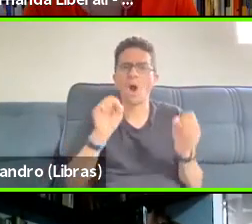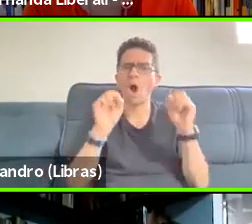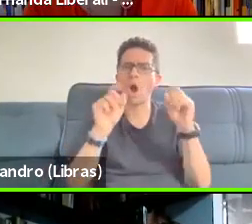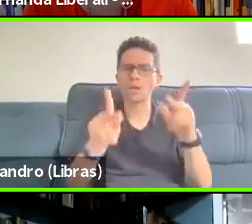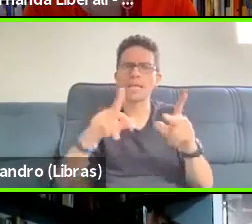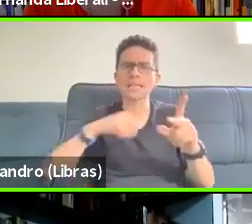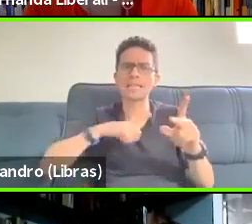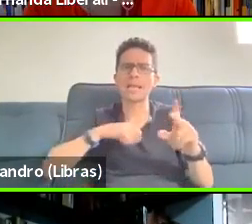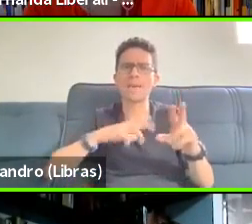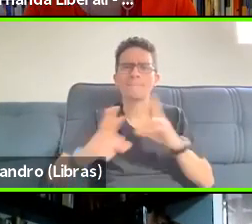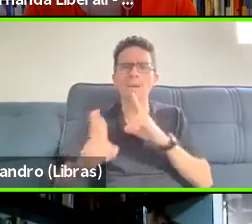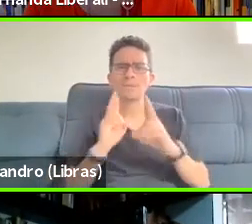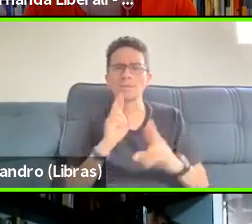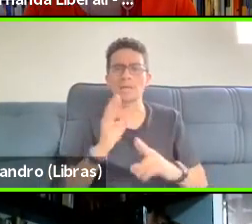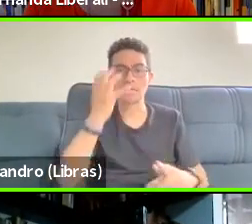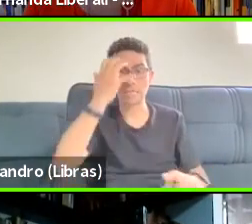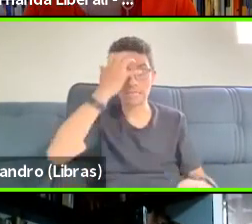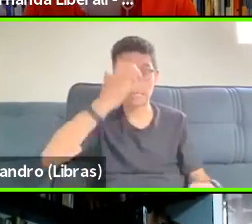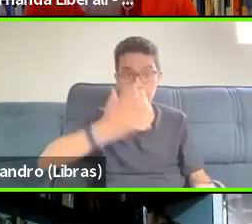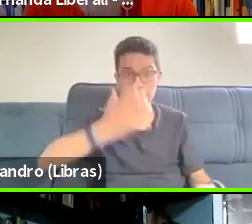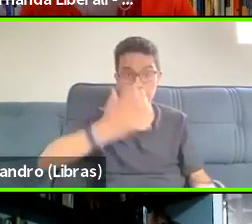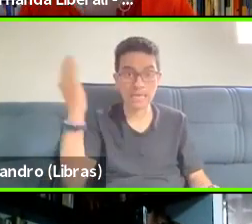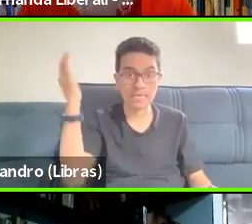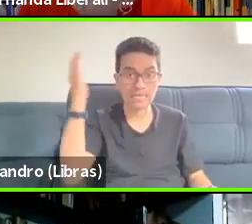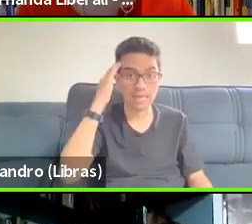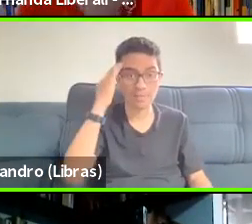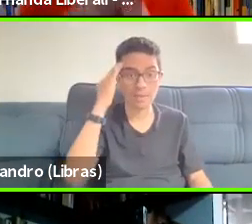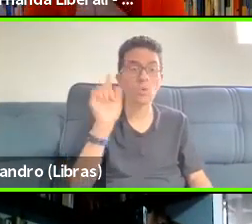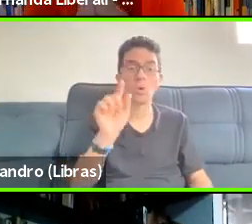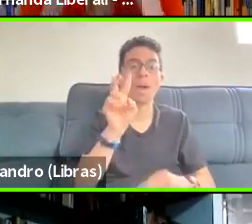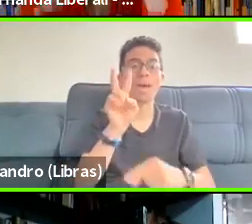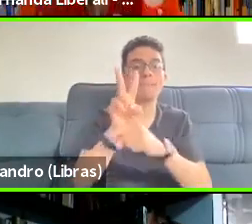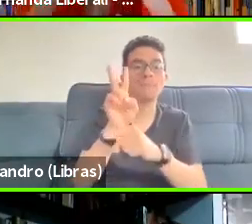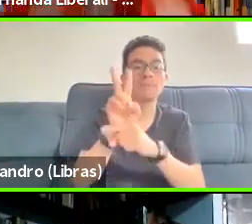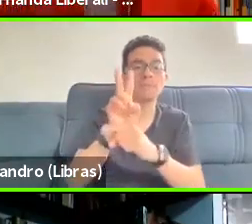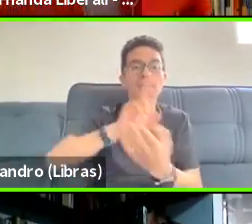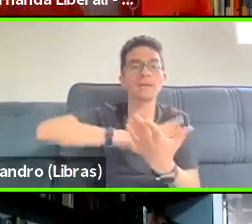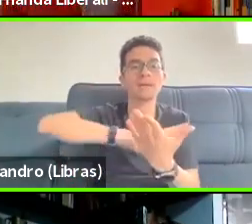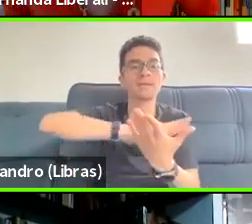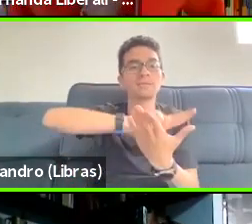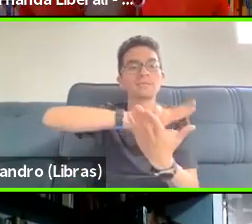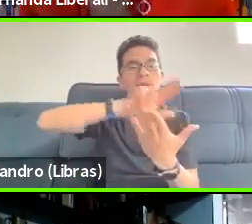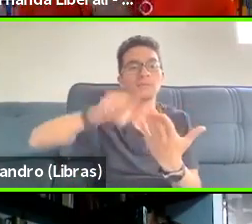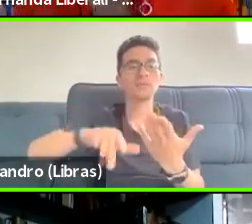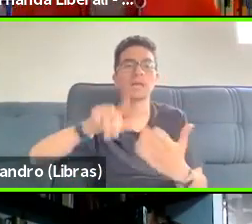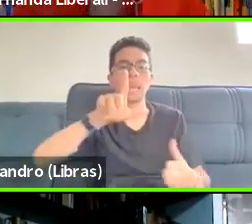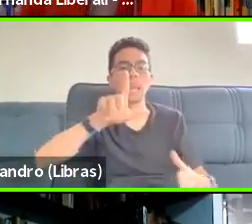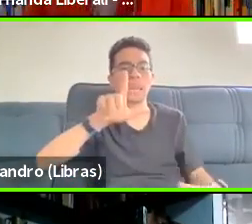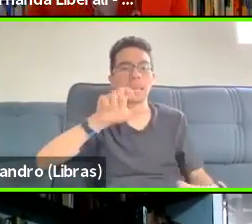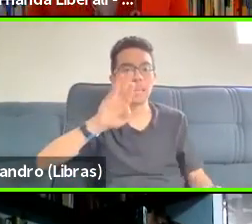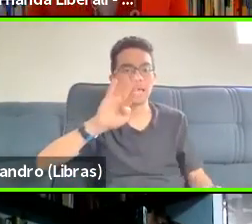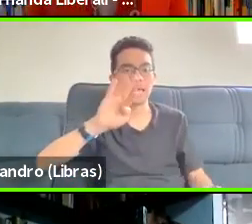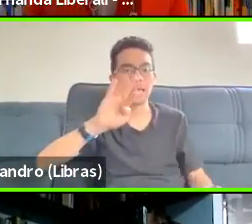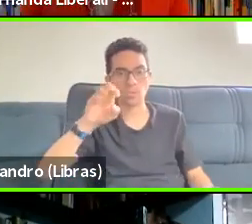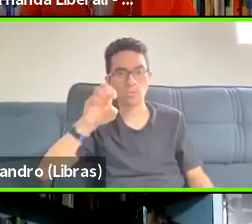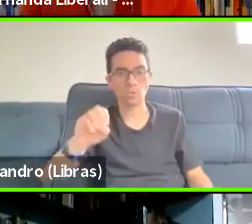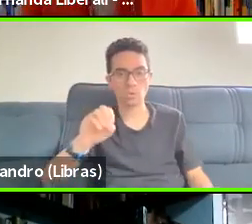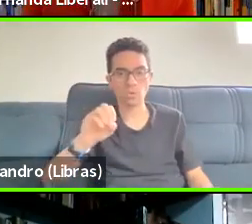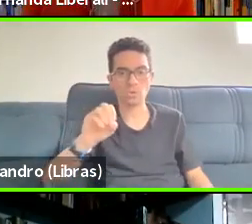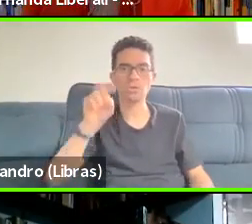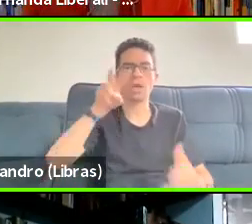engaged multi-literacies perspective. And I look forward, uh, to reading it in, in, in English or, you know, in the, in the near future.